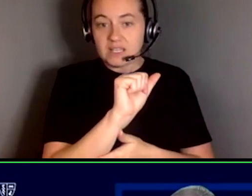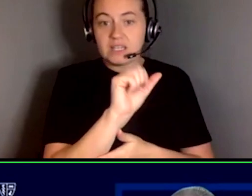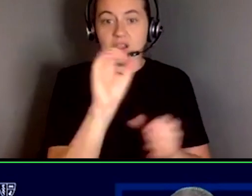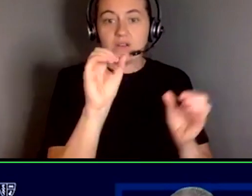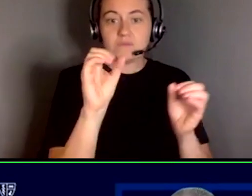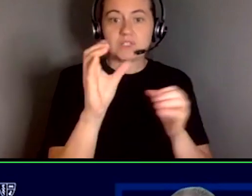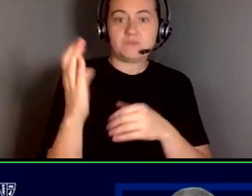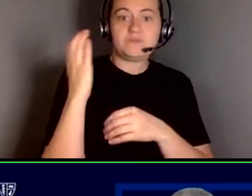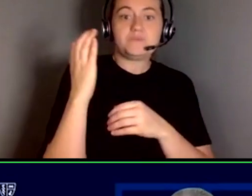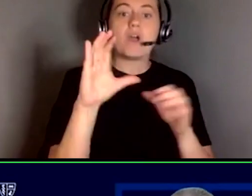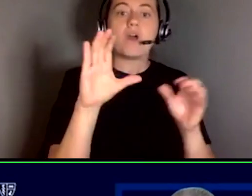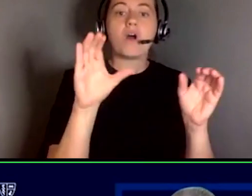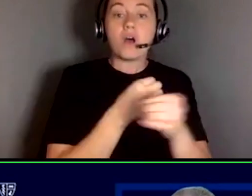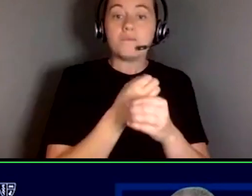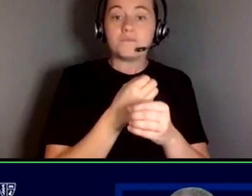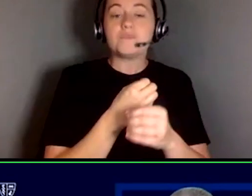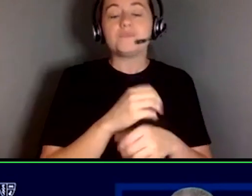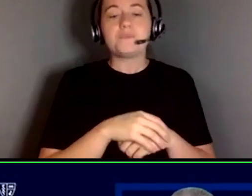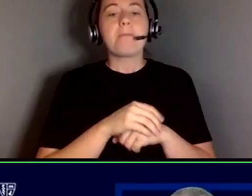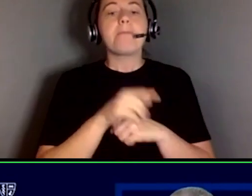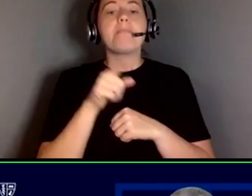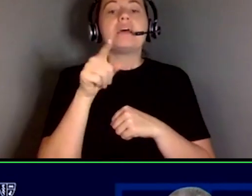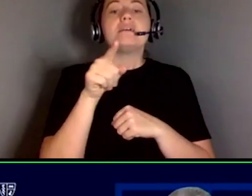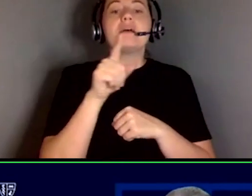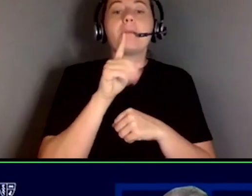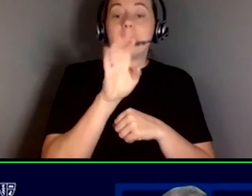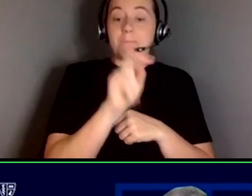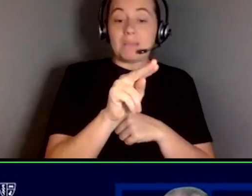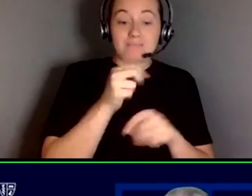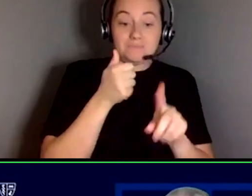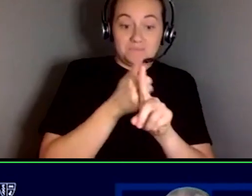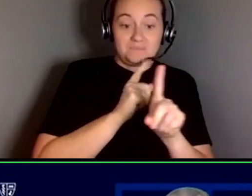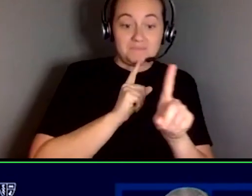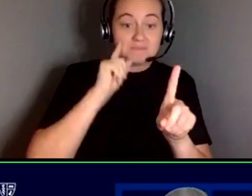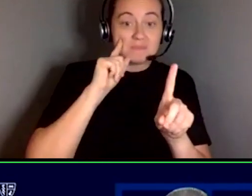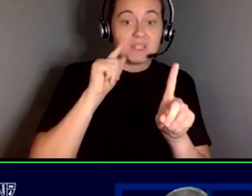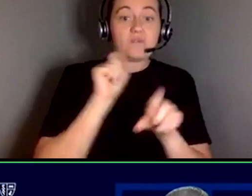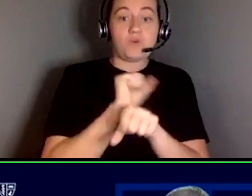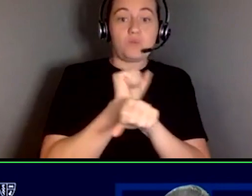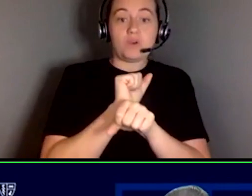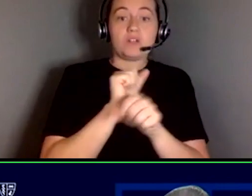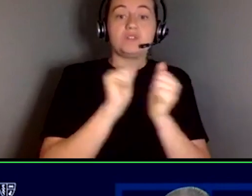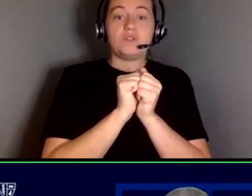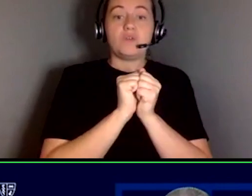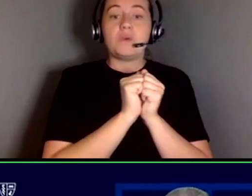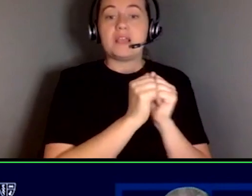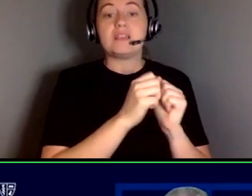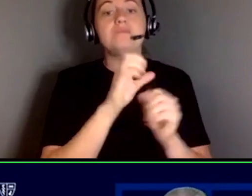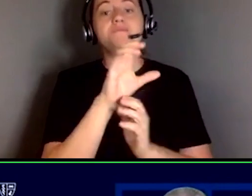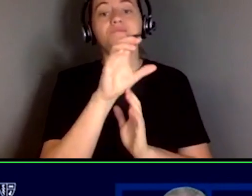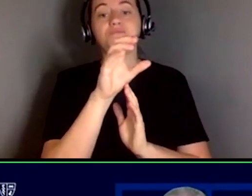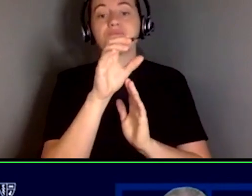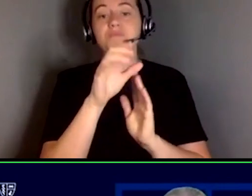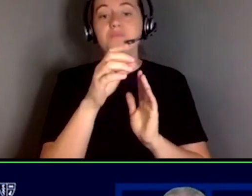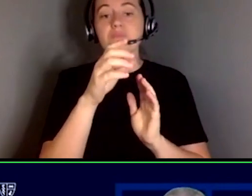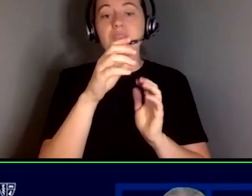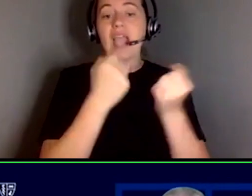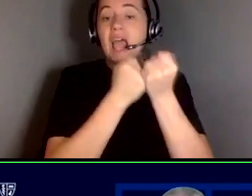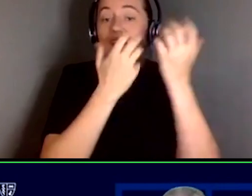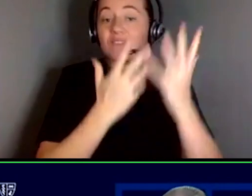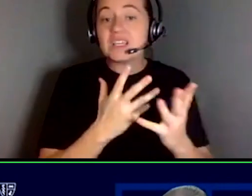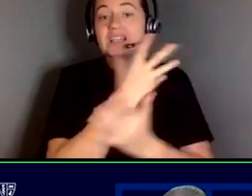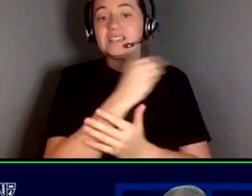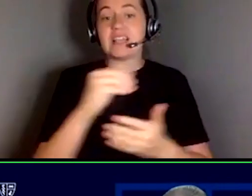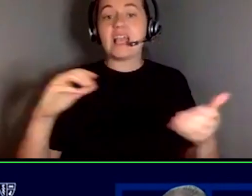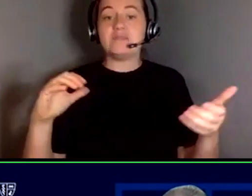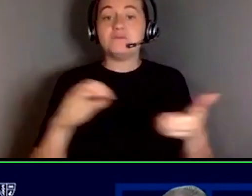is deaf, works on policy initiatives linking to communities and advocates traveling across New York State and cross-collaboration between